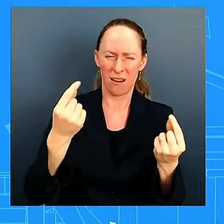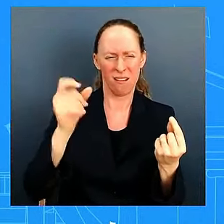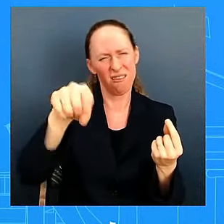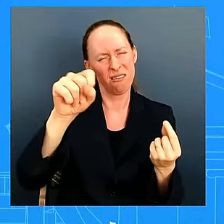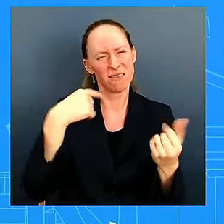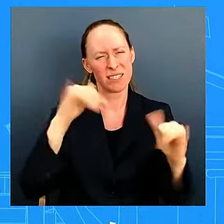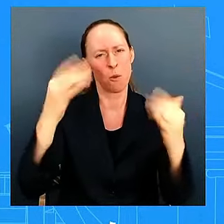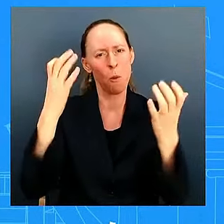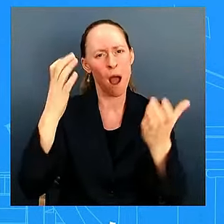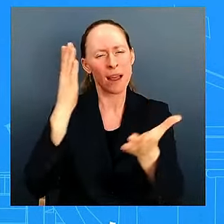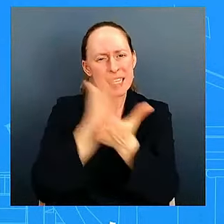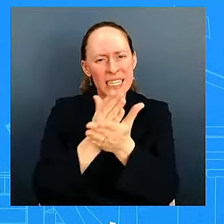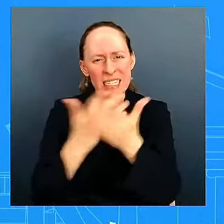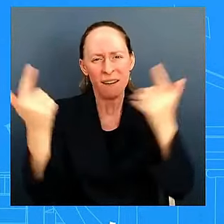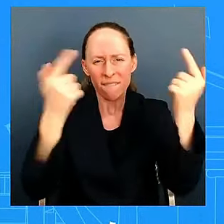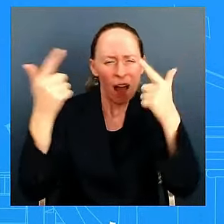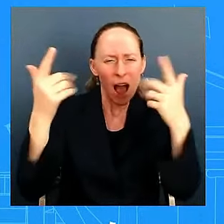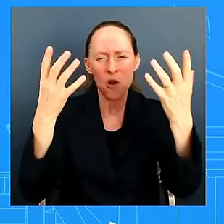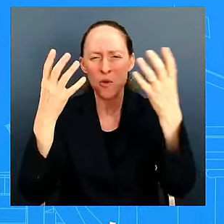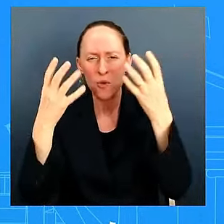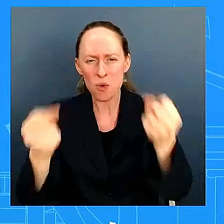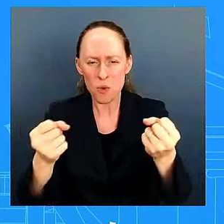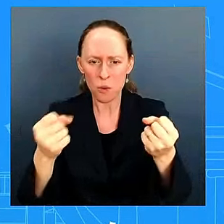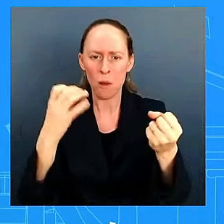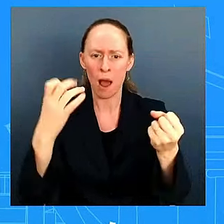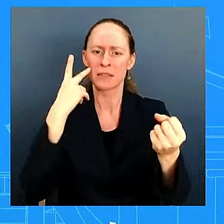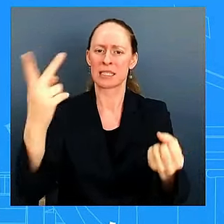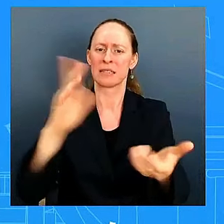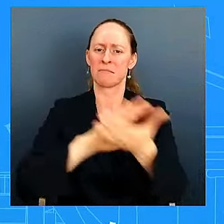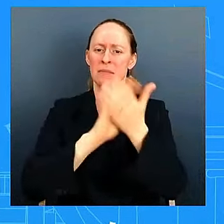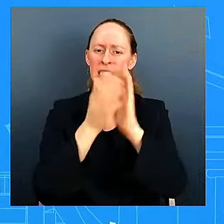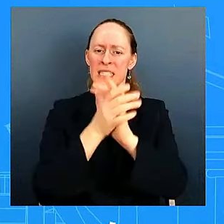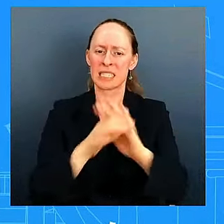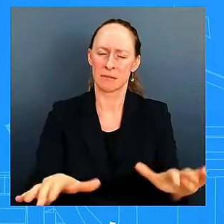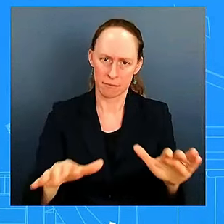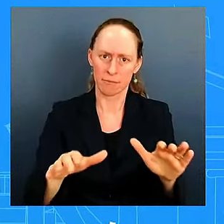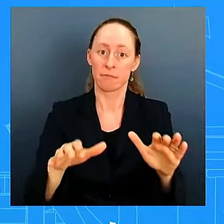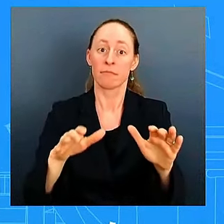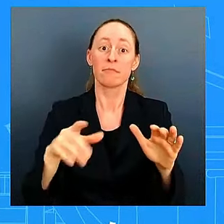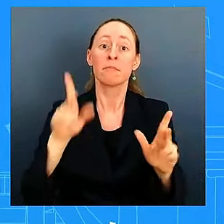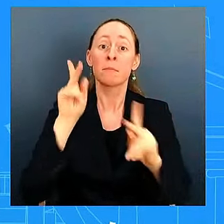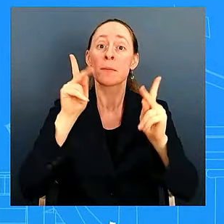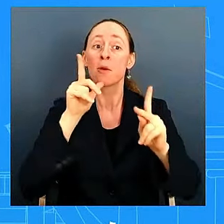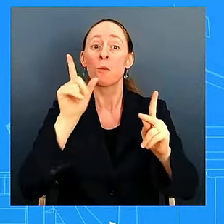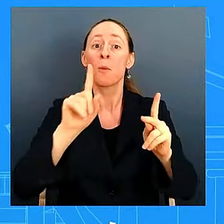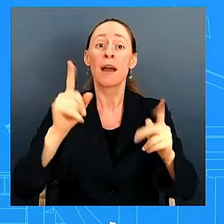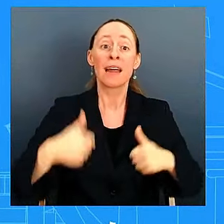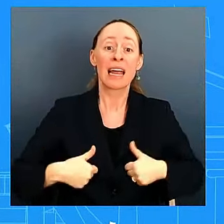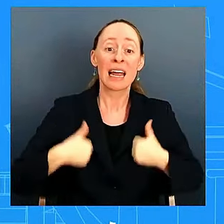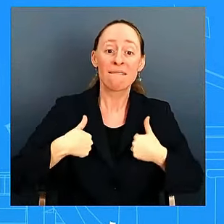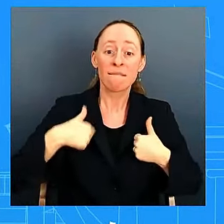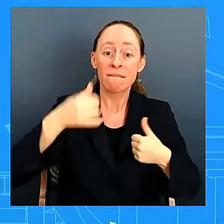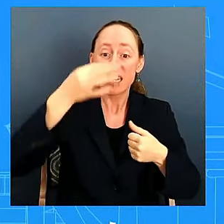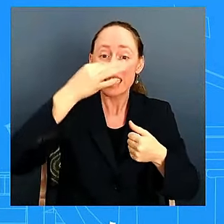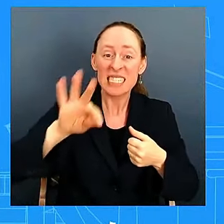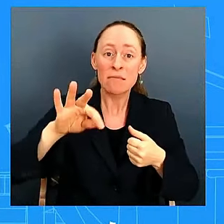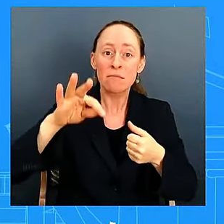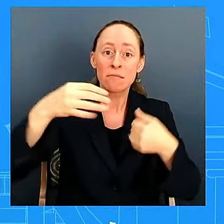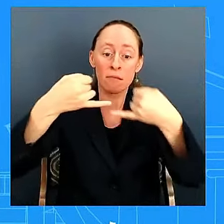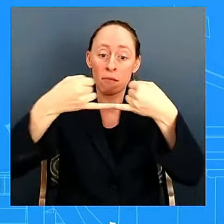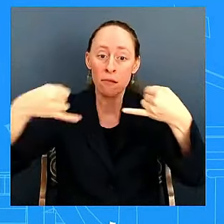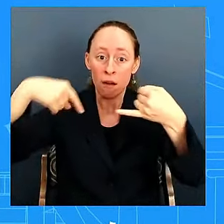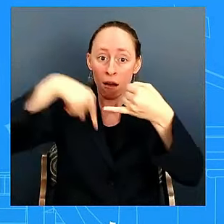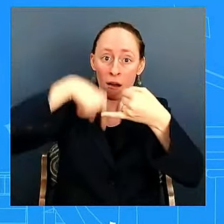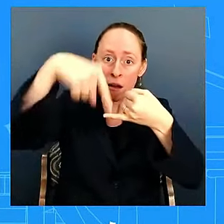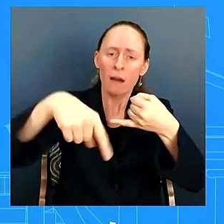can see a citizens going back to their homes on both sides uh so that still remains to be true uh and but do we